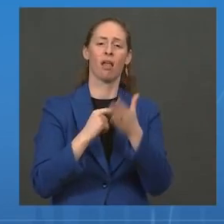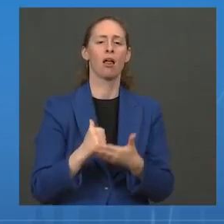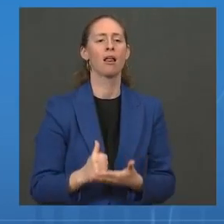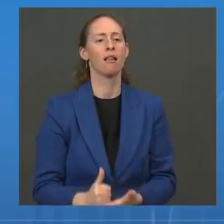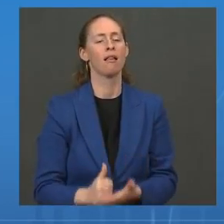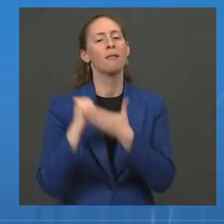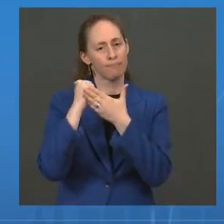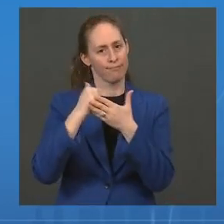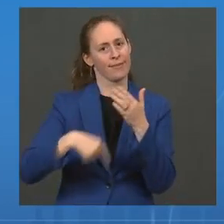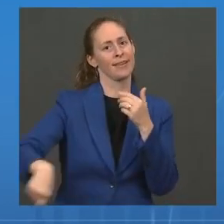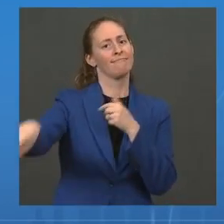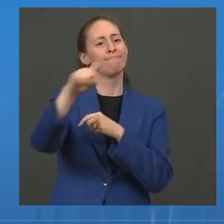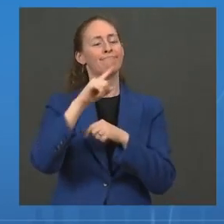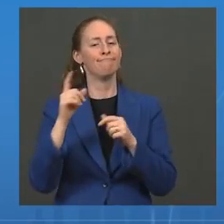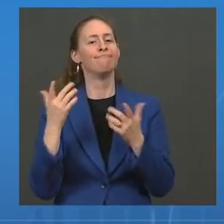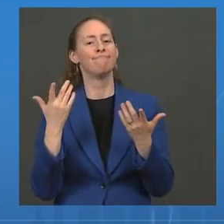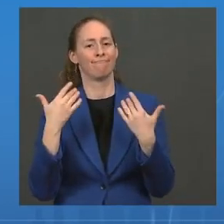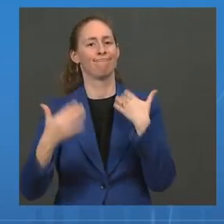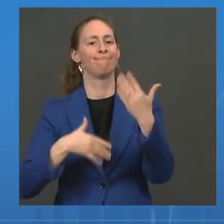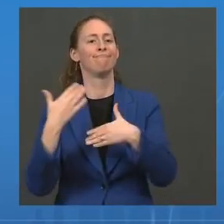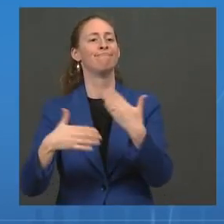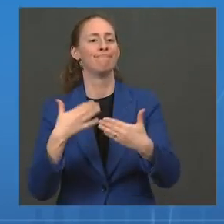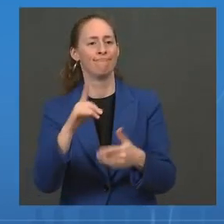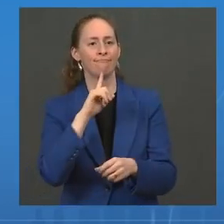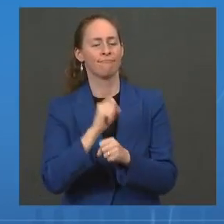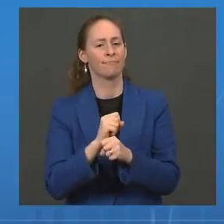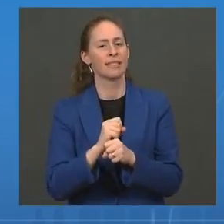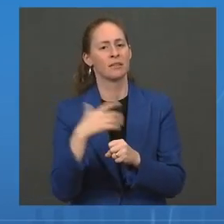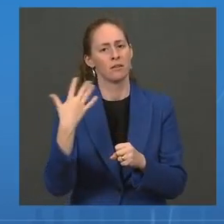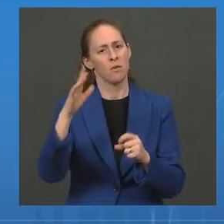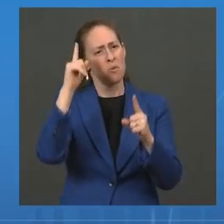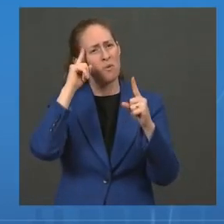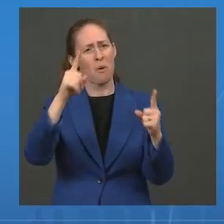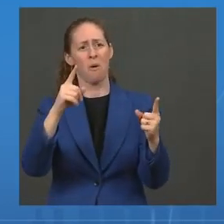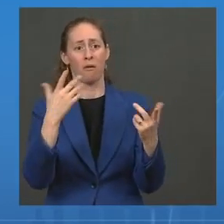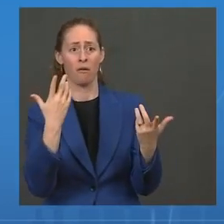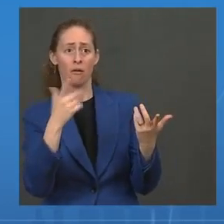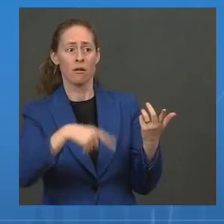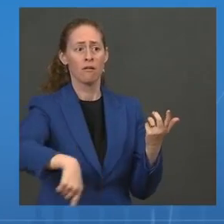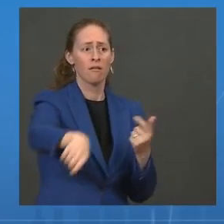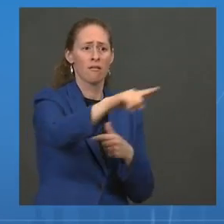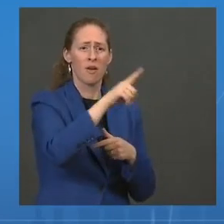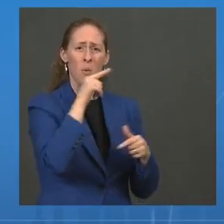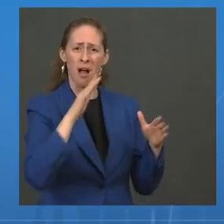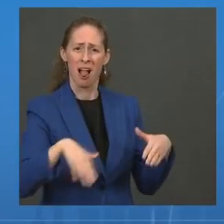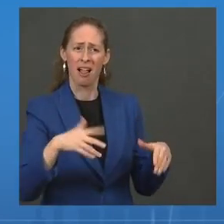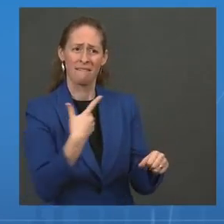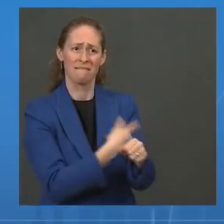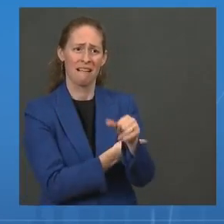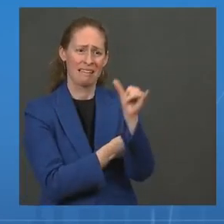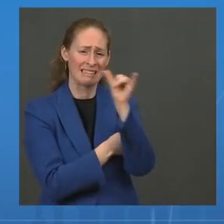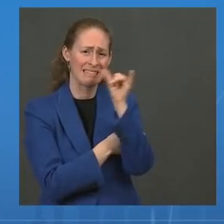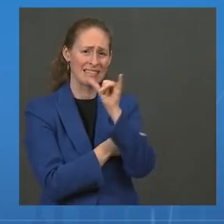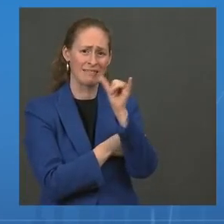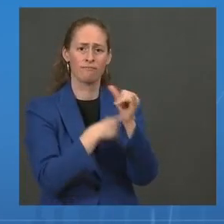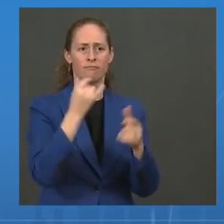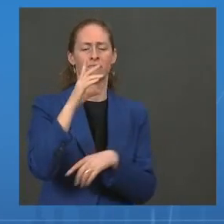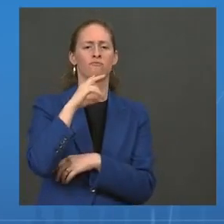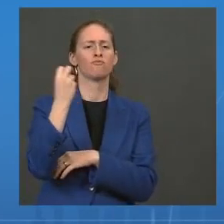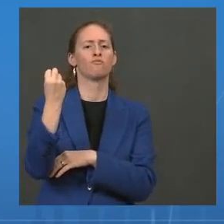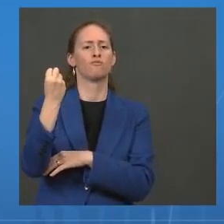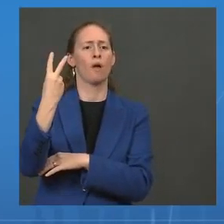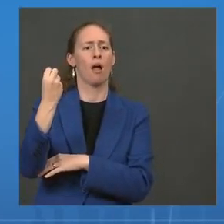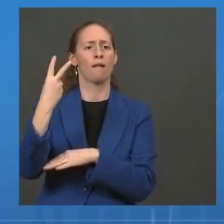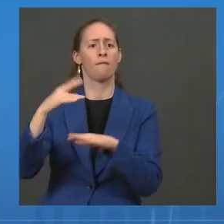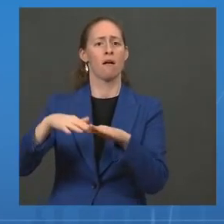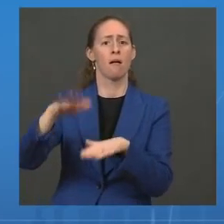In fact, vaccination requirements have helped reduce the number of unvaccinated Americans ages 12 and older by almost 40